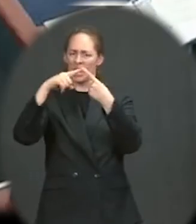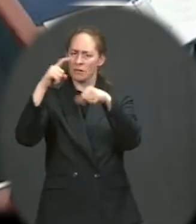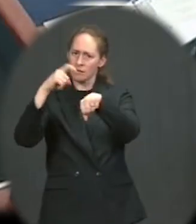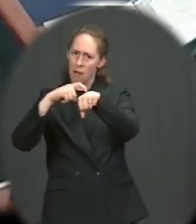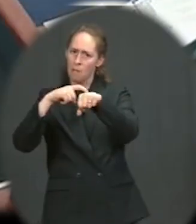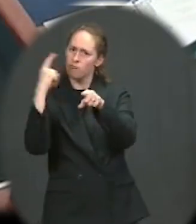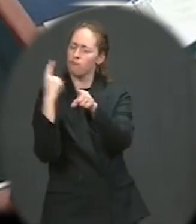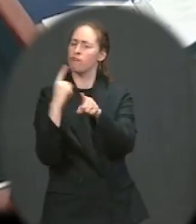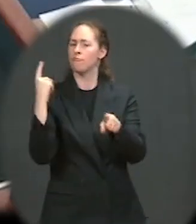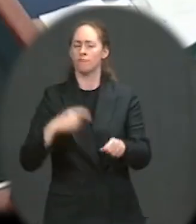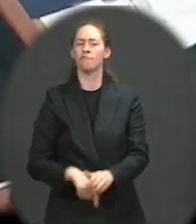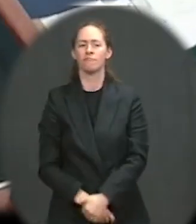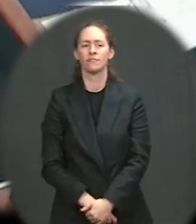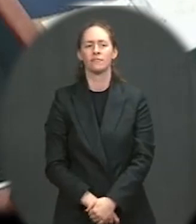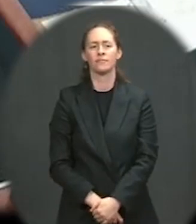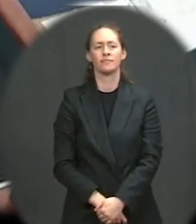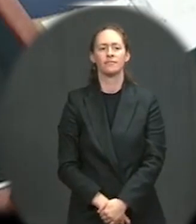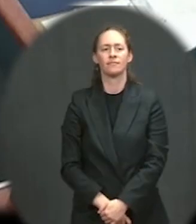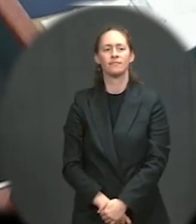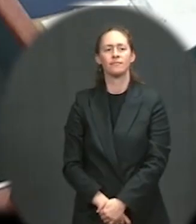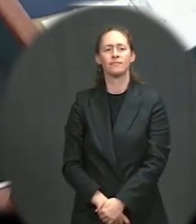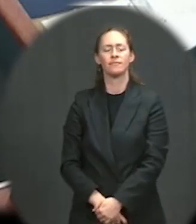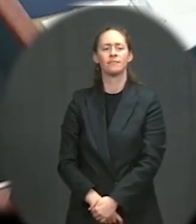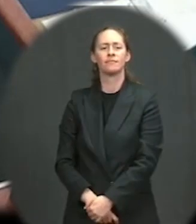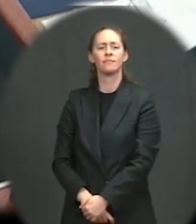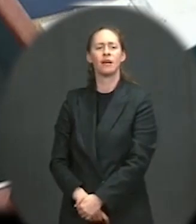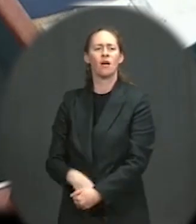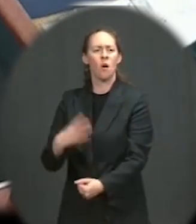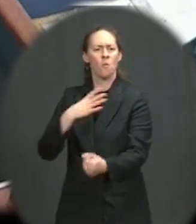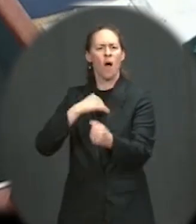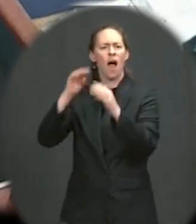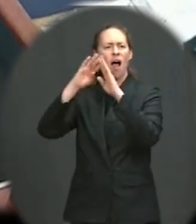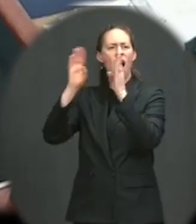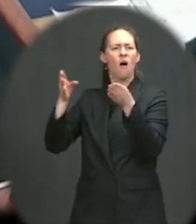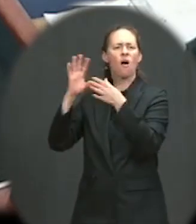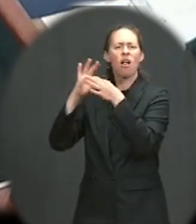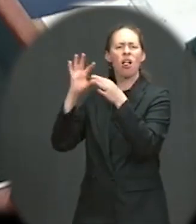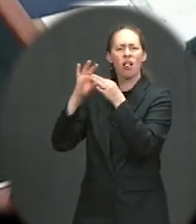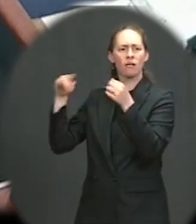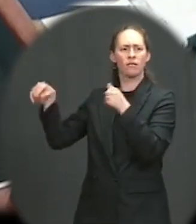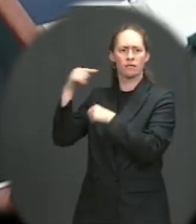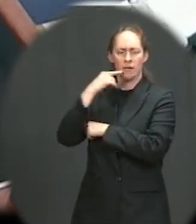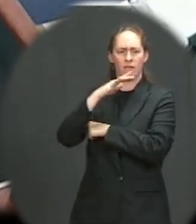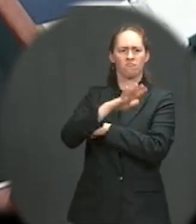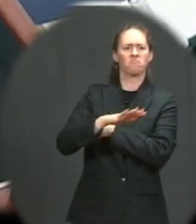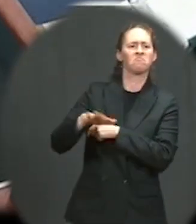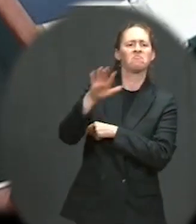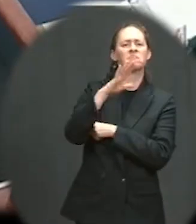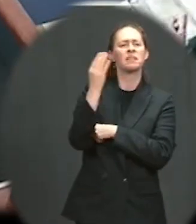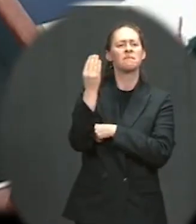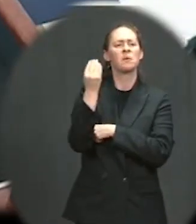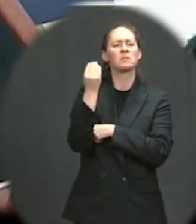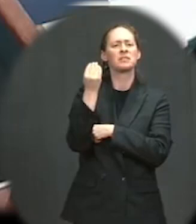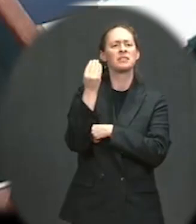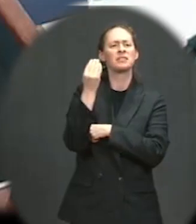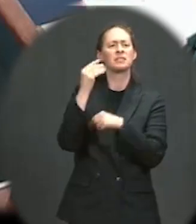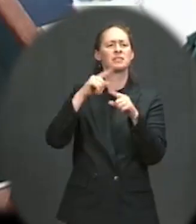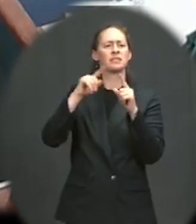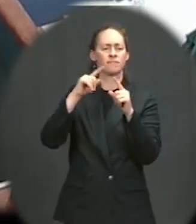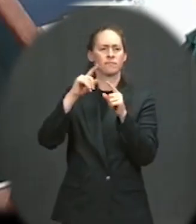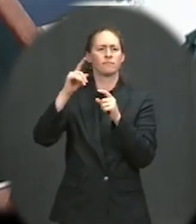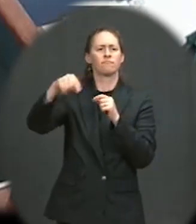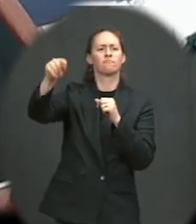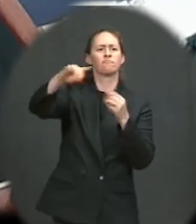15 jurisdictions would participate in its community violence intervention program. Do you anticipate that list expanding to